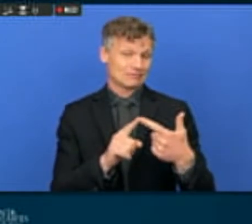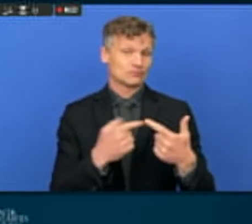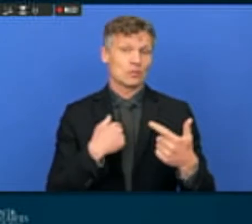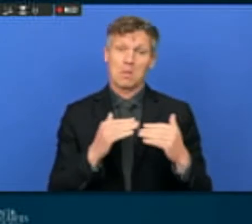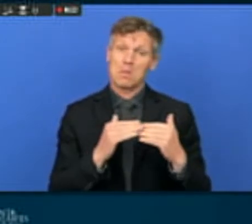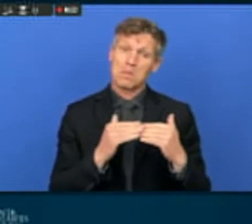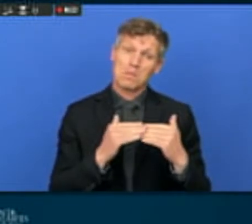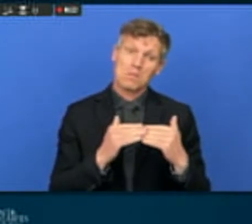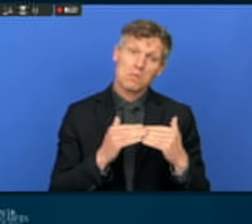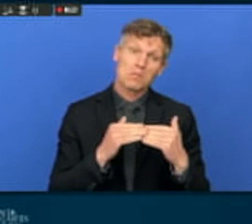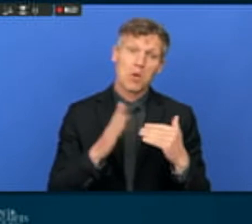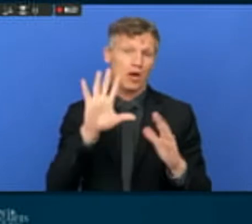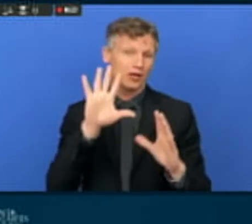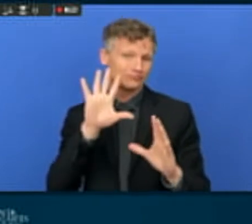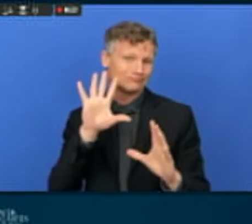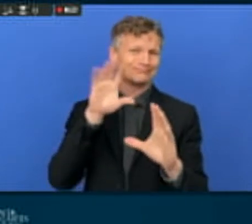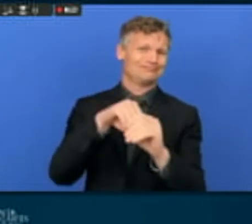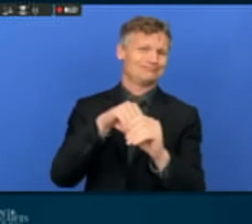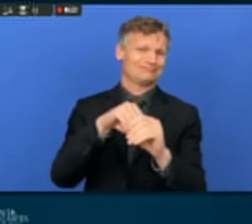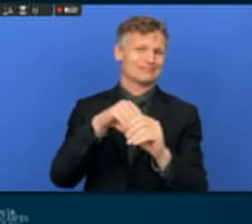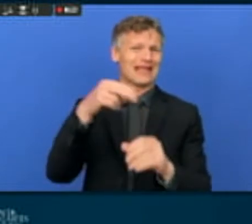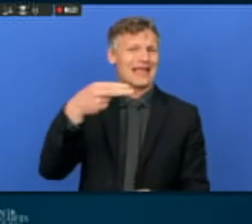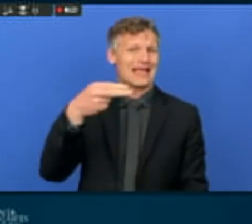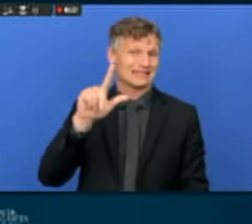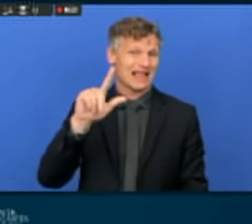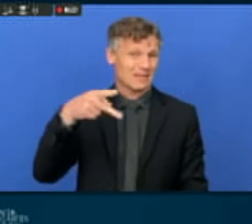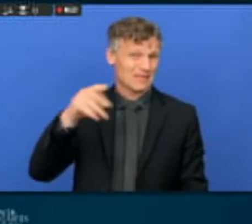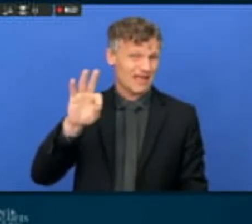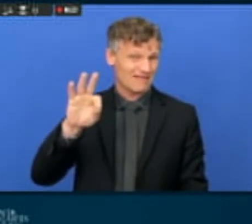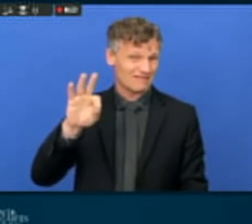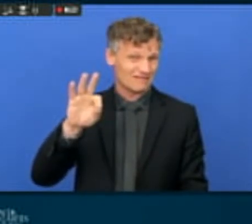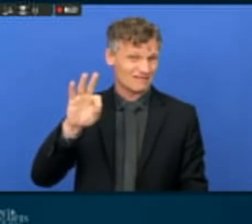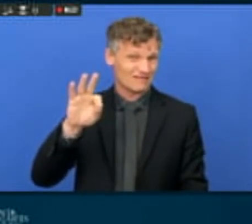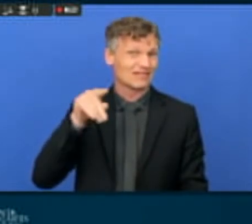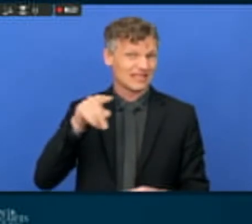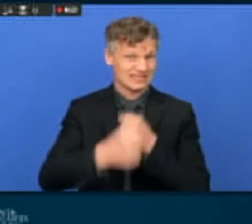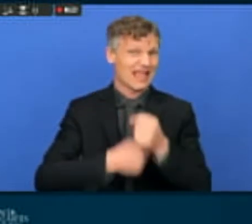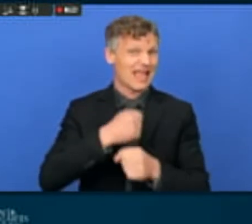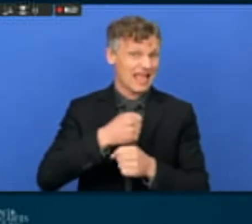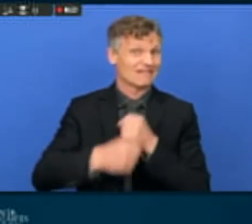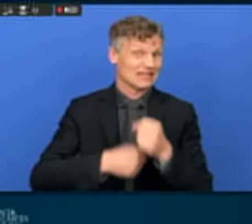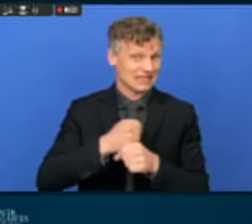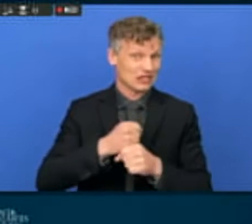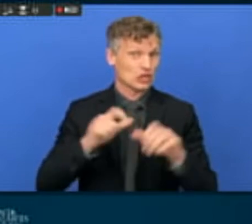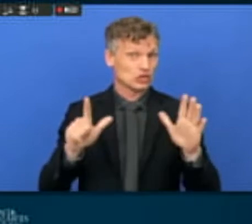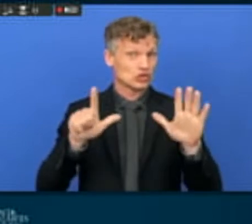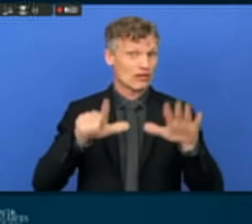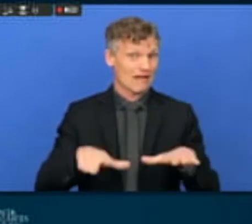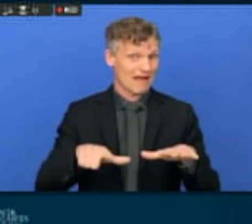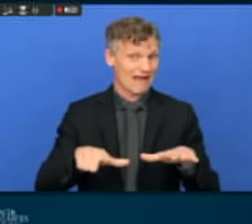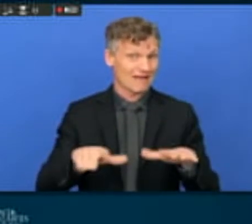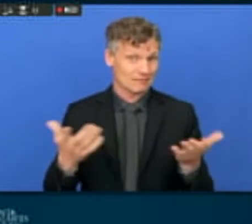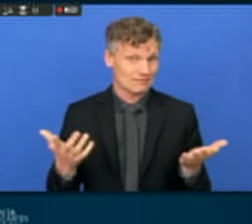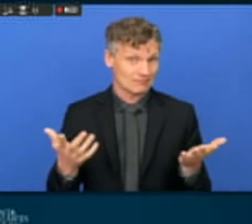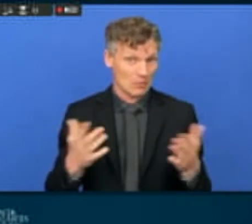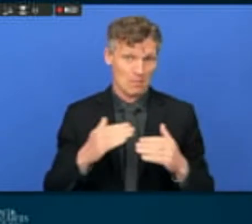in the high level political forum, as has been suggested, that takes place every year in July. And to make the